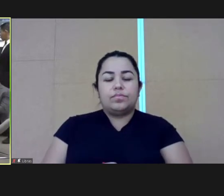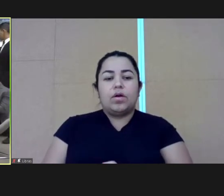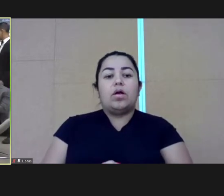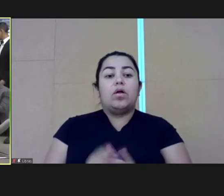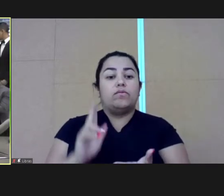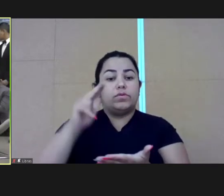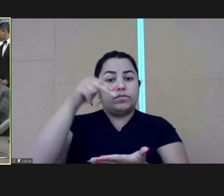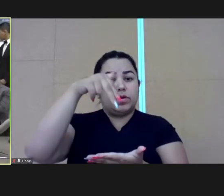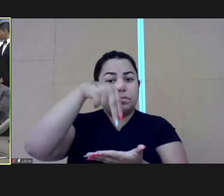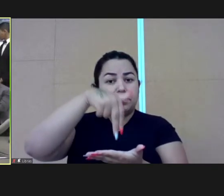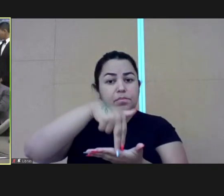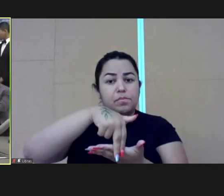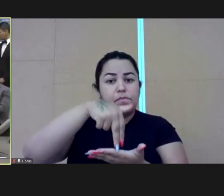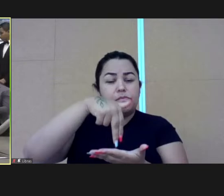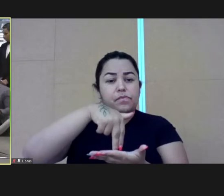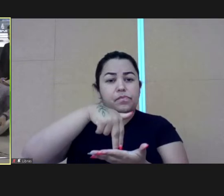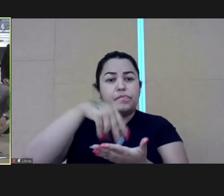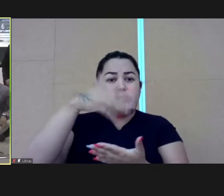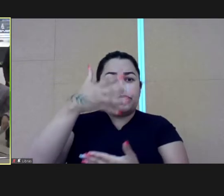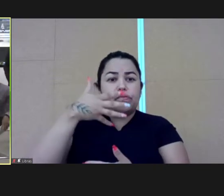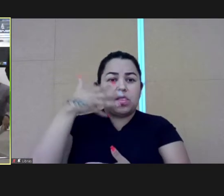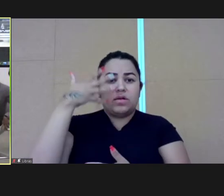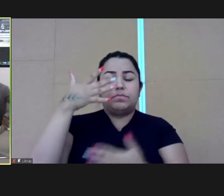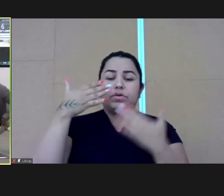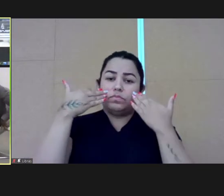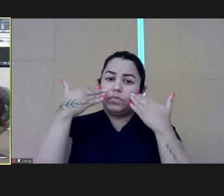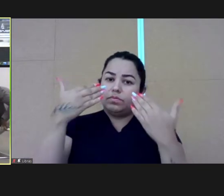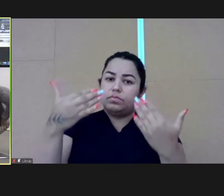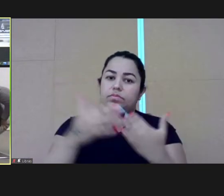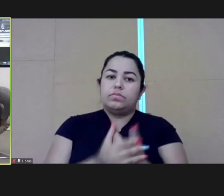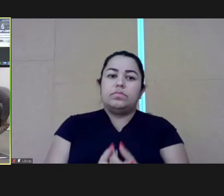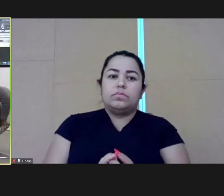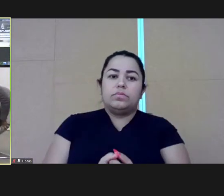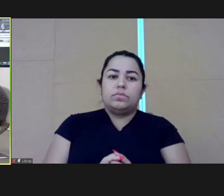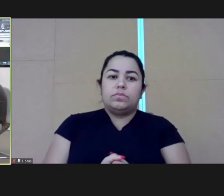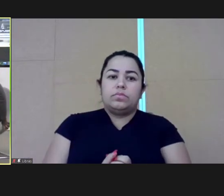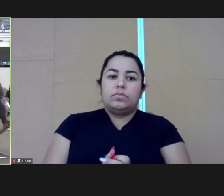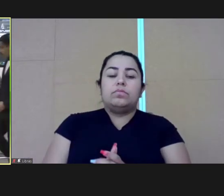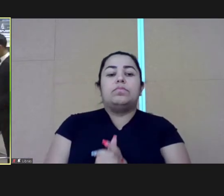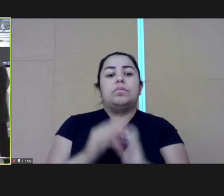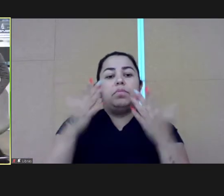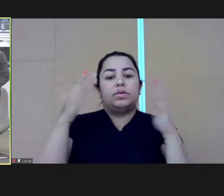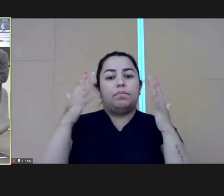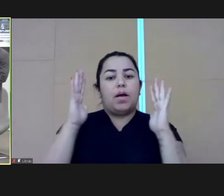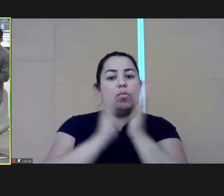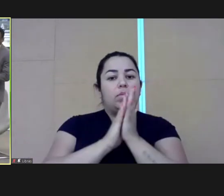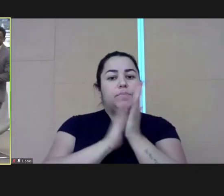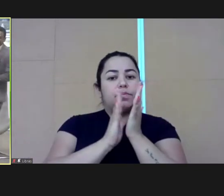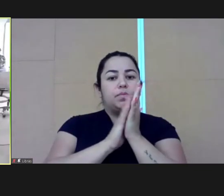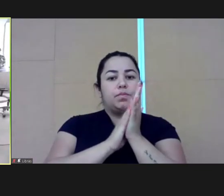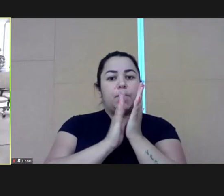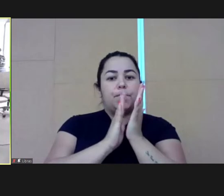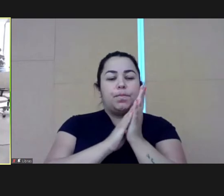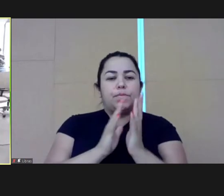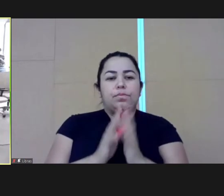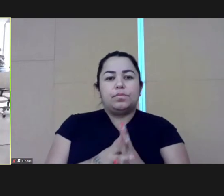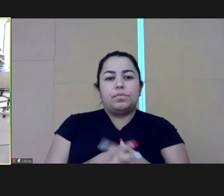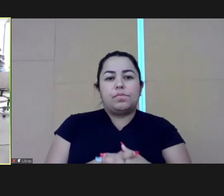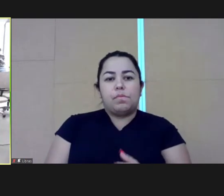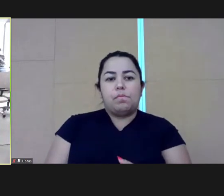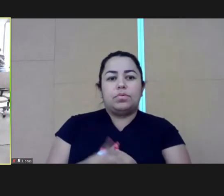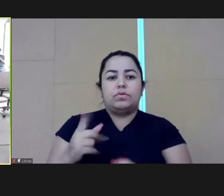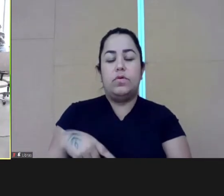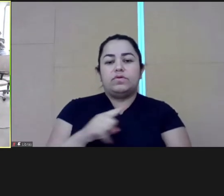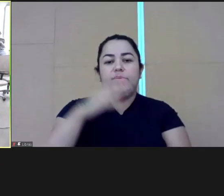I just will get up to the next presentation. Let's clap our speakers,